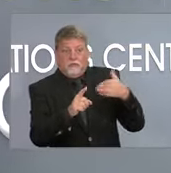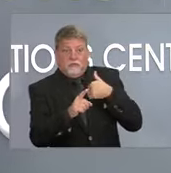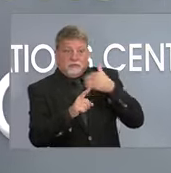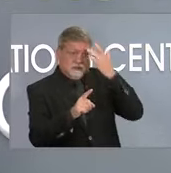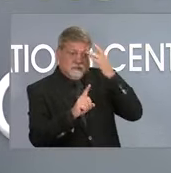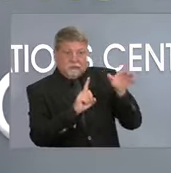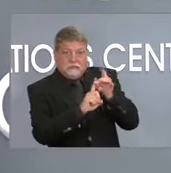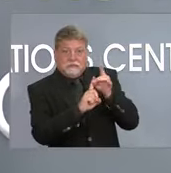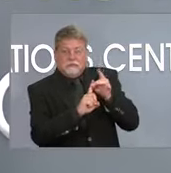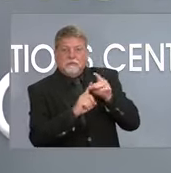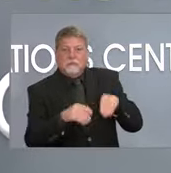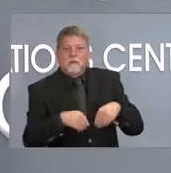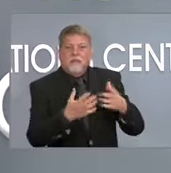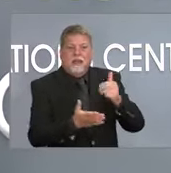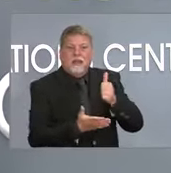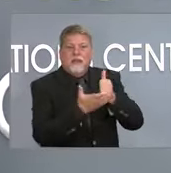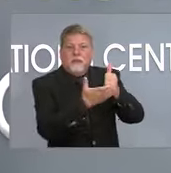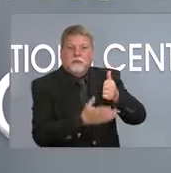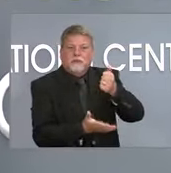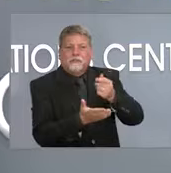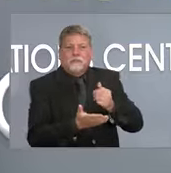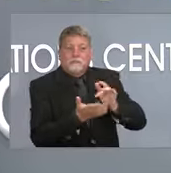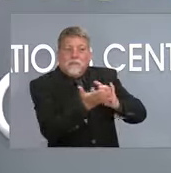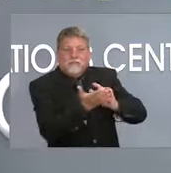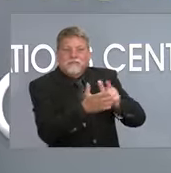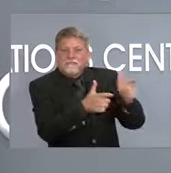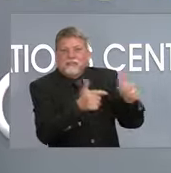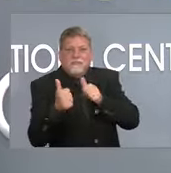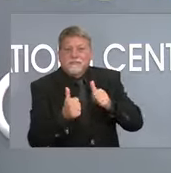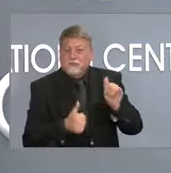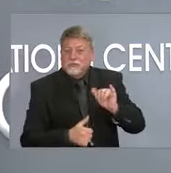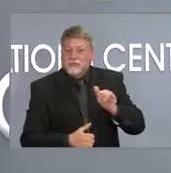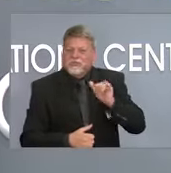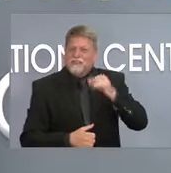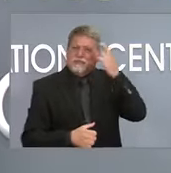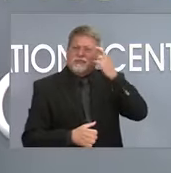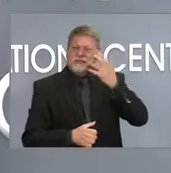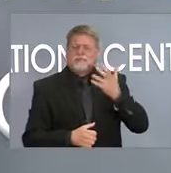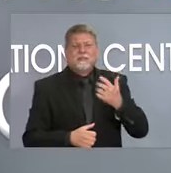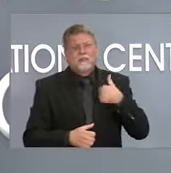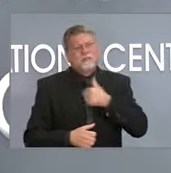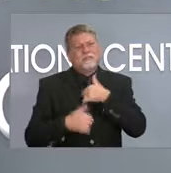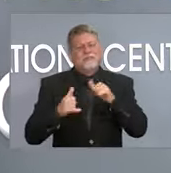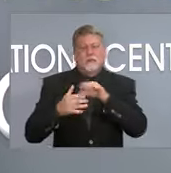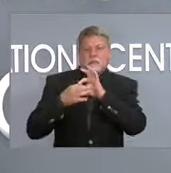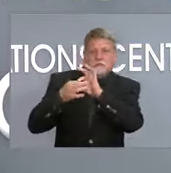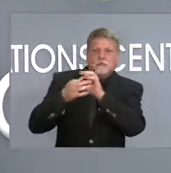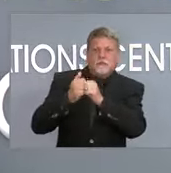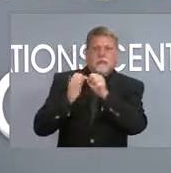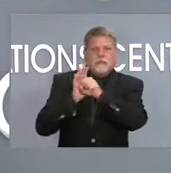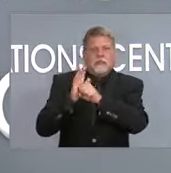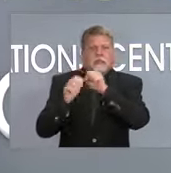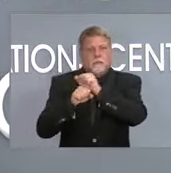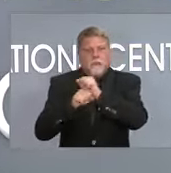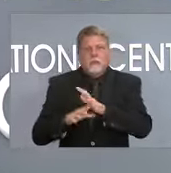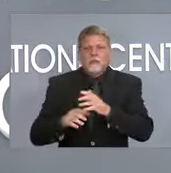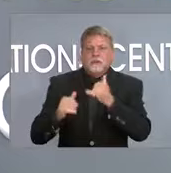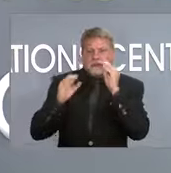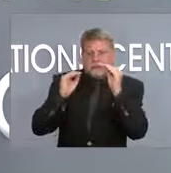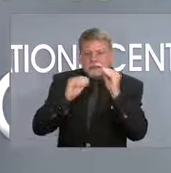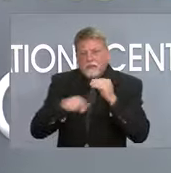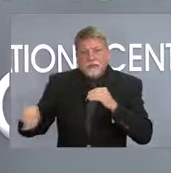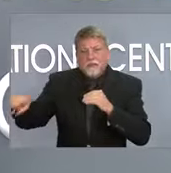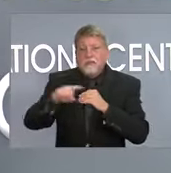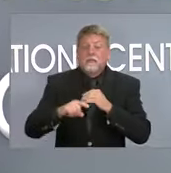be treated earlier in the process. So we're still working with state employees, educating them. Many